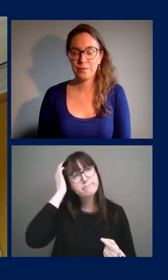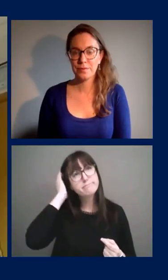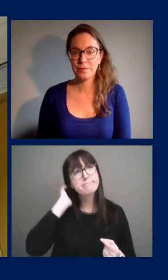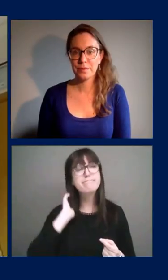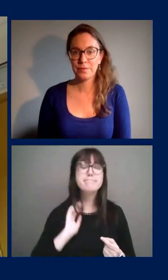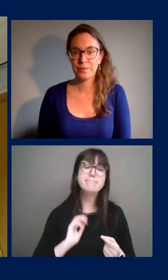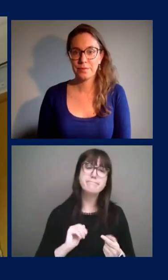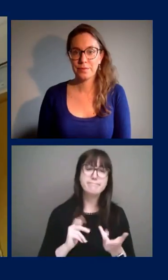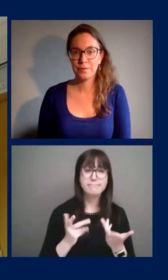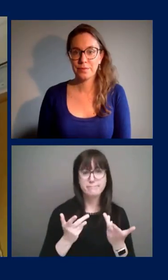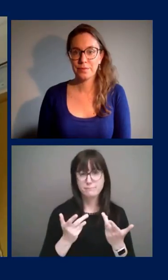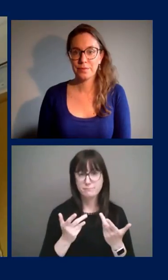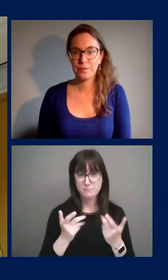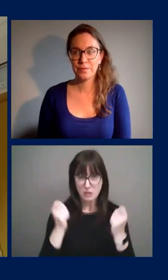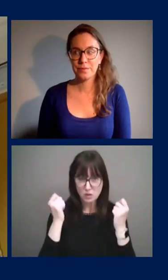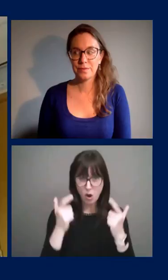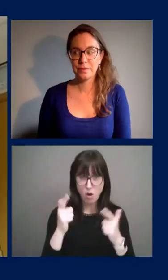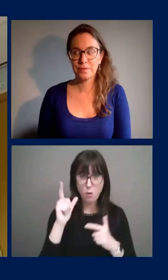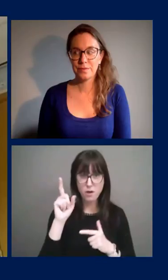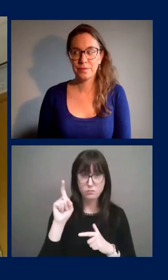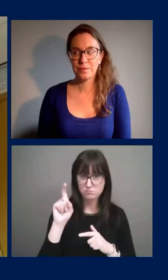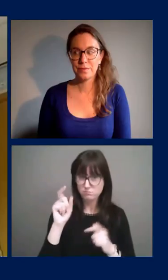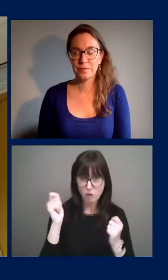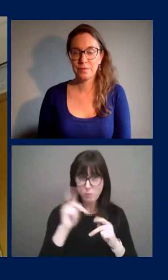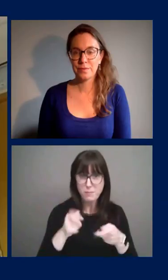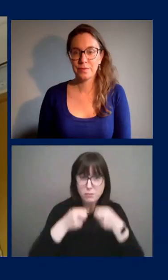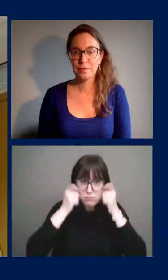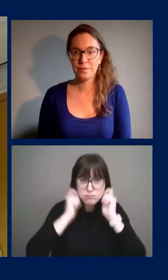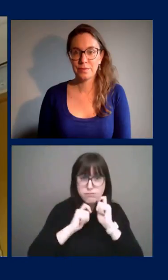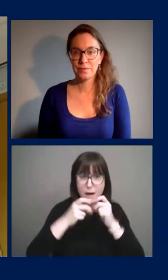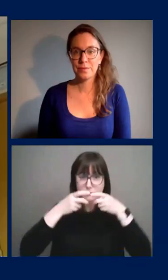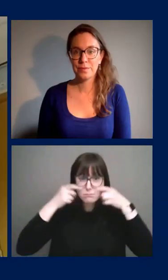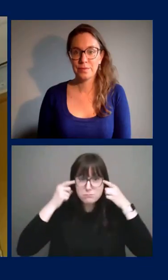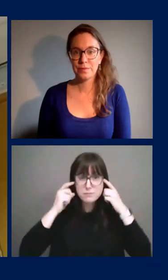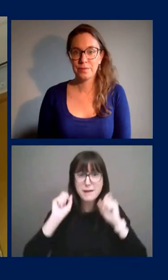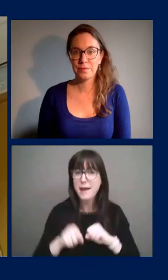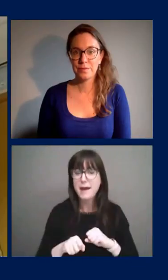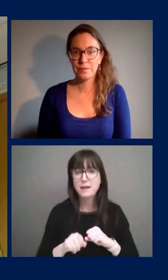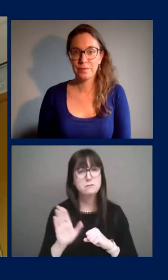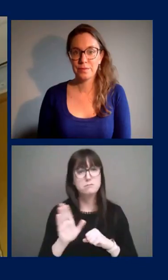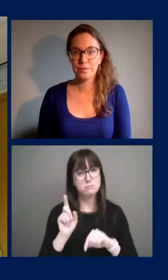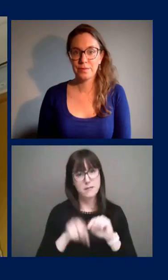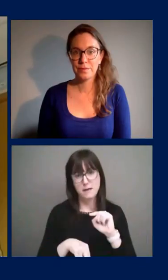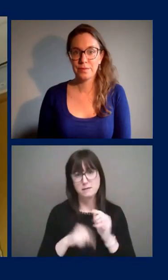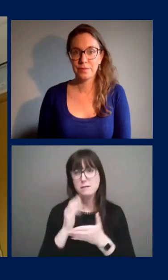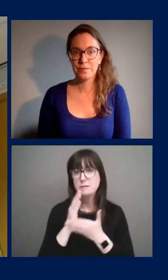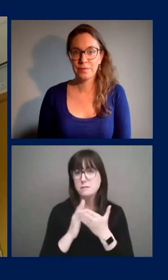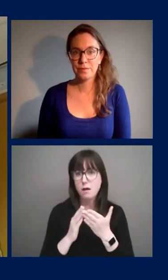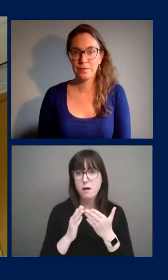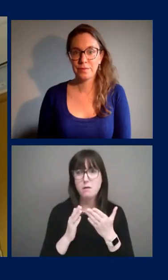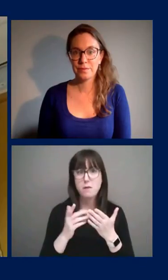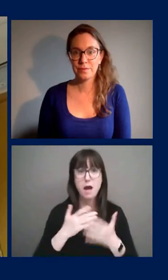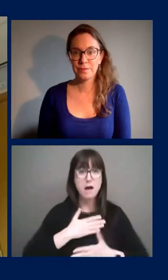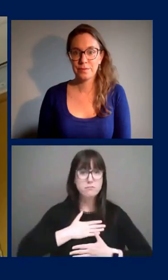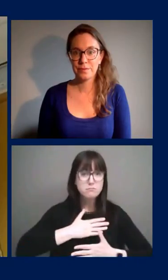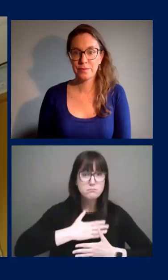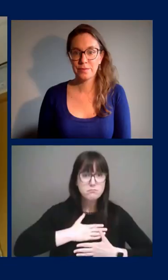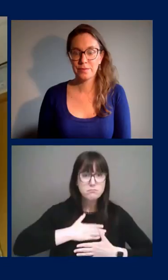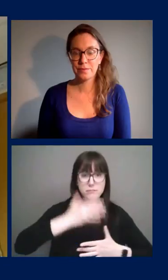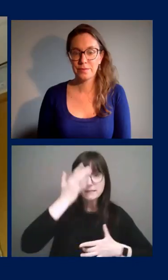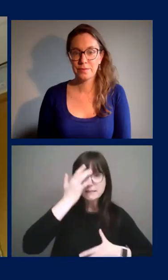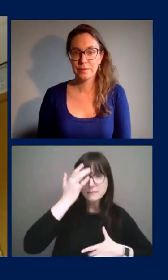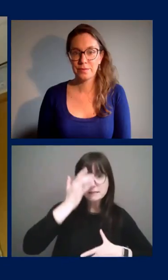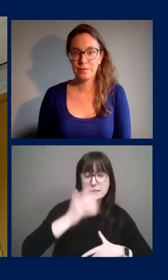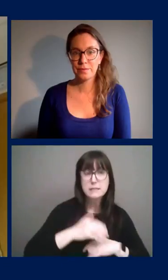percent of people can wear a mask. So, we want to acknowledge that, uh, some people have, uh, respiratory disease or,